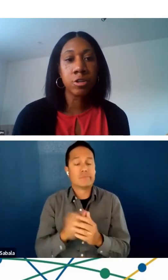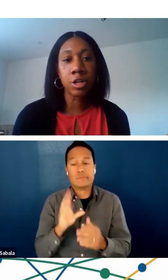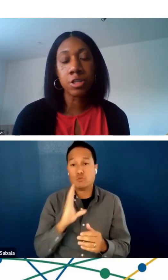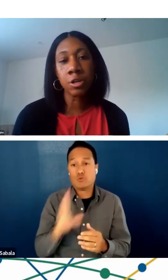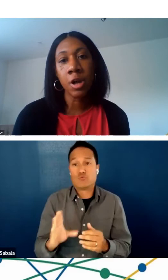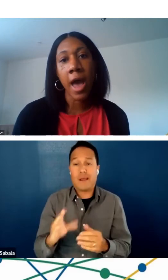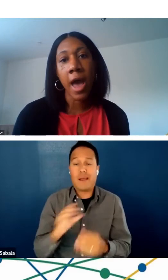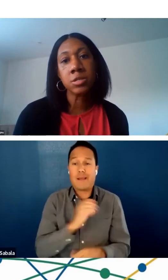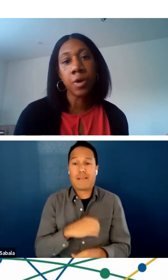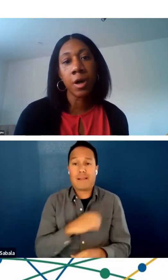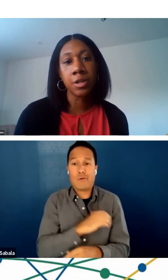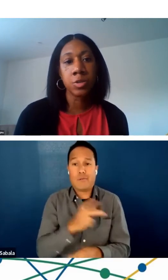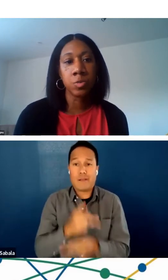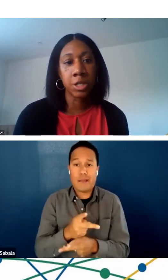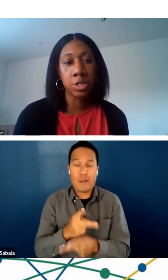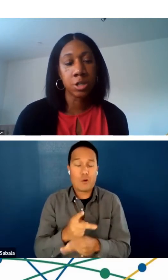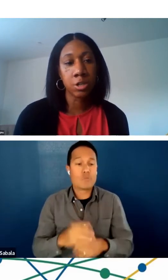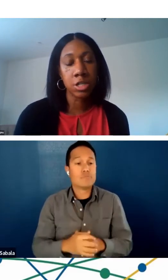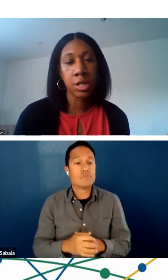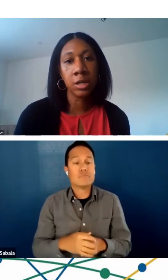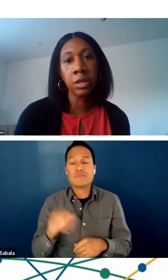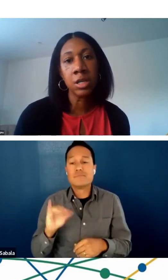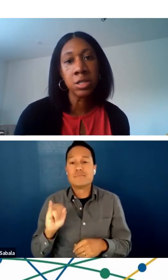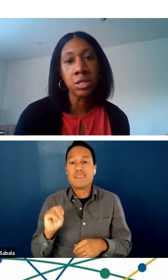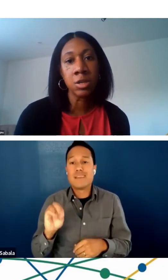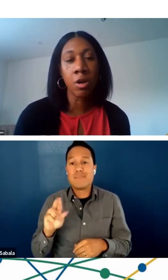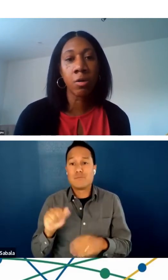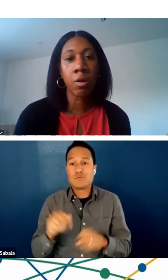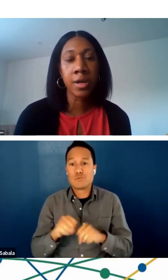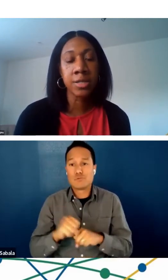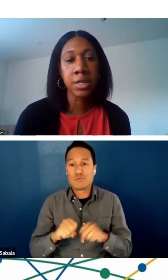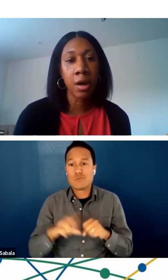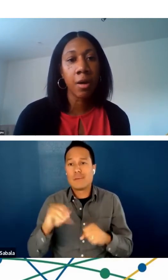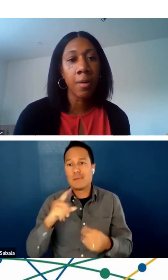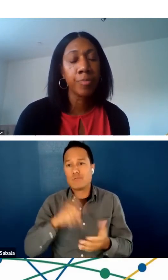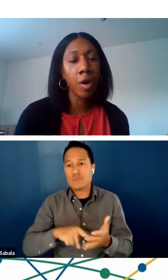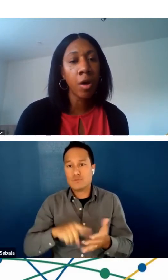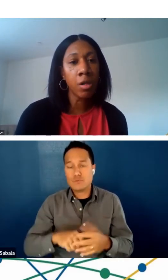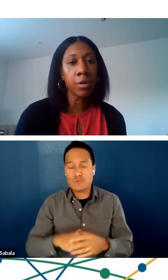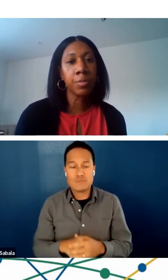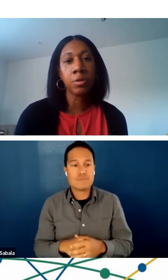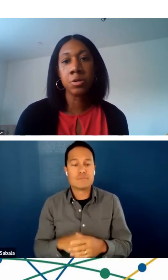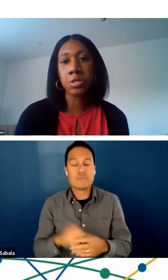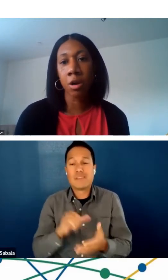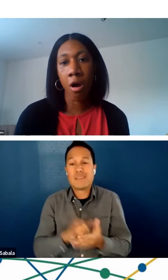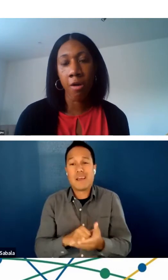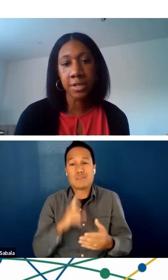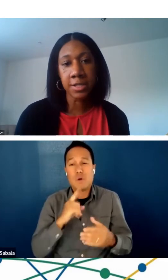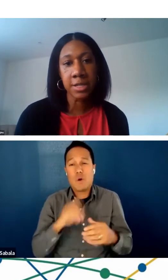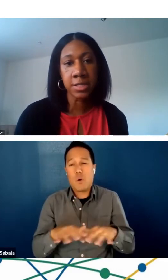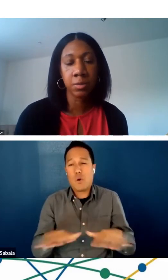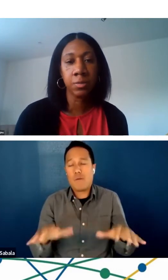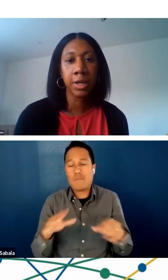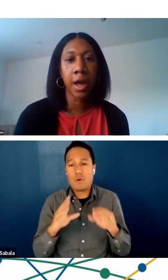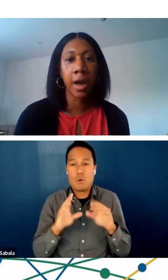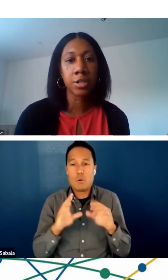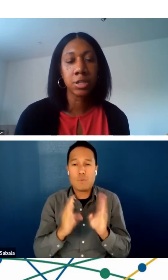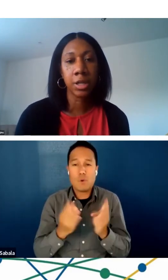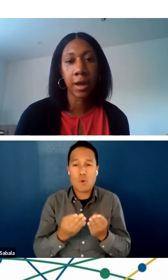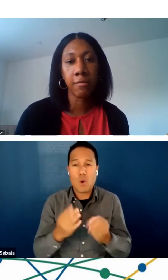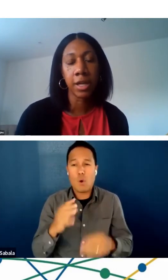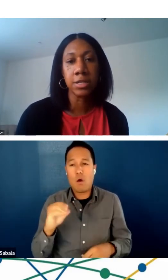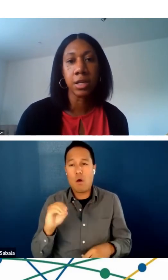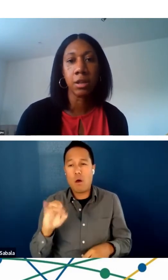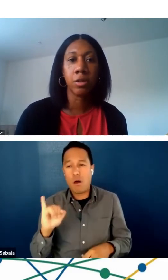infrastructure, as well as research. And this is across all of our bureaus and offices. We